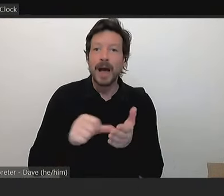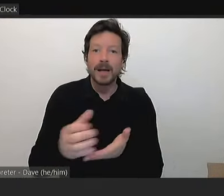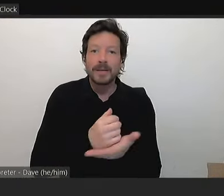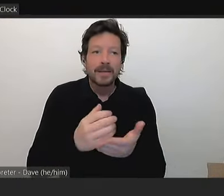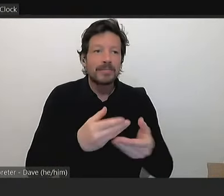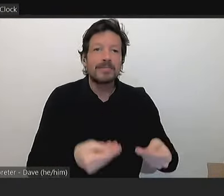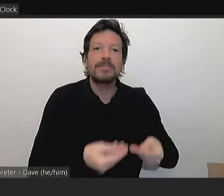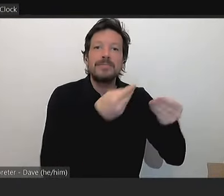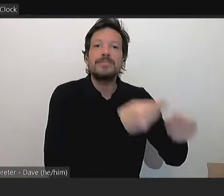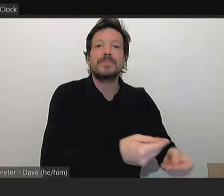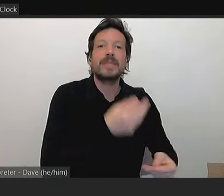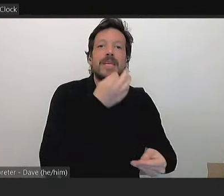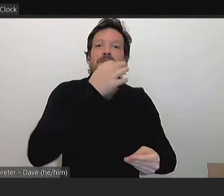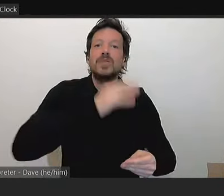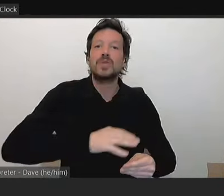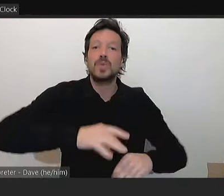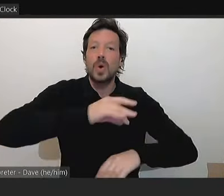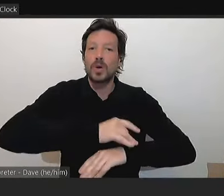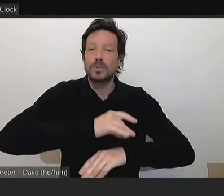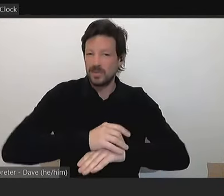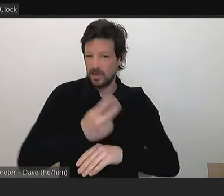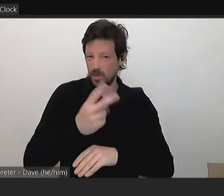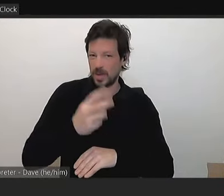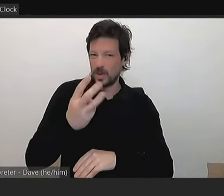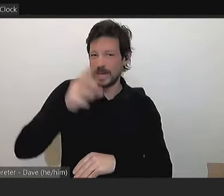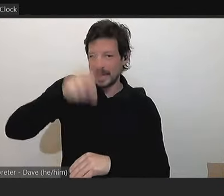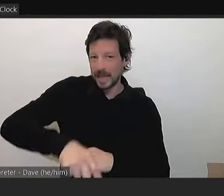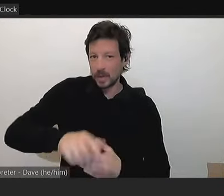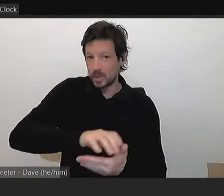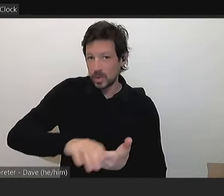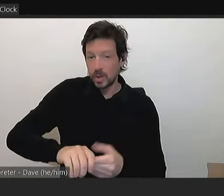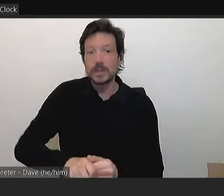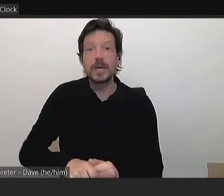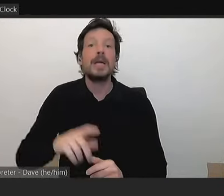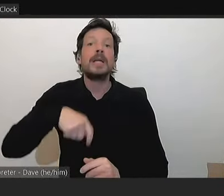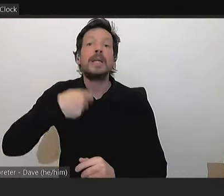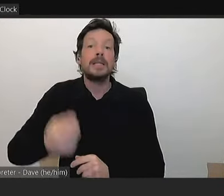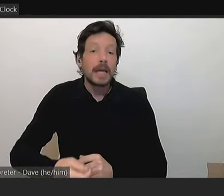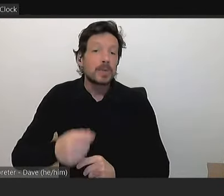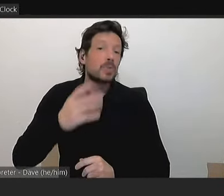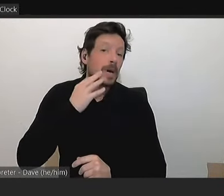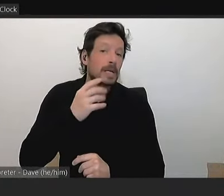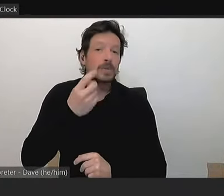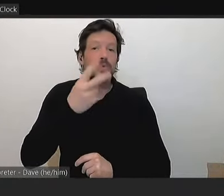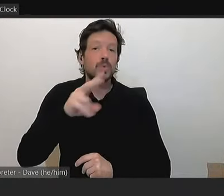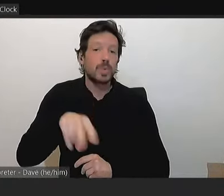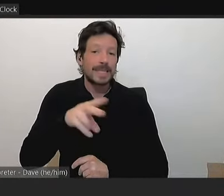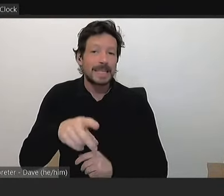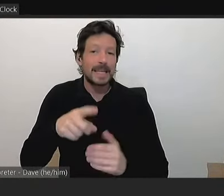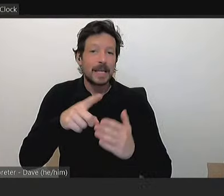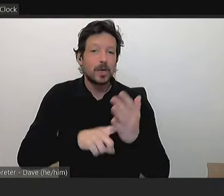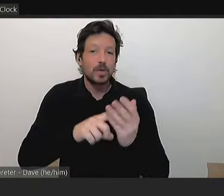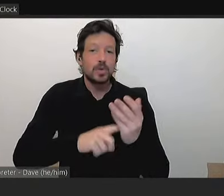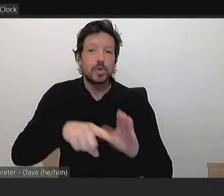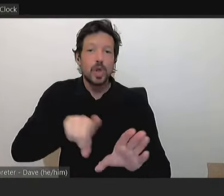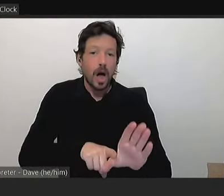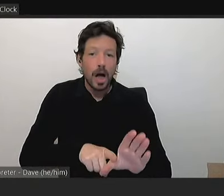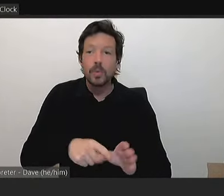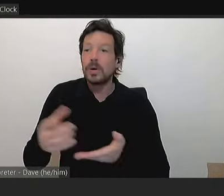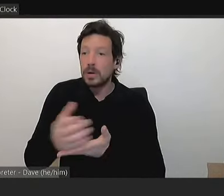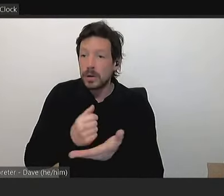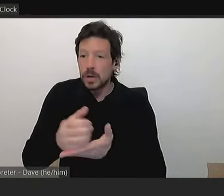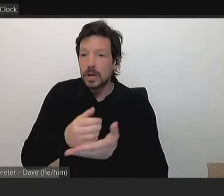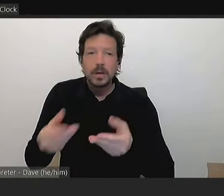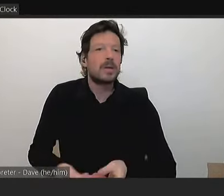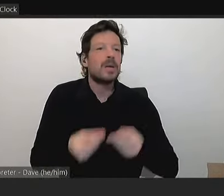$22,000. Our next community day is set for the 22nd of July, with the beneficiary being Bundoora-based Big Group Hug,